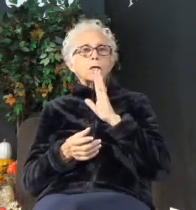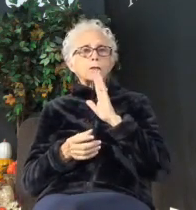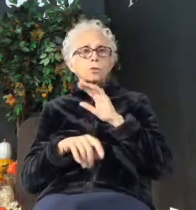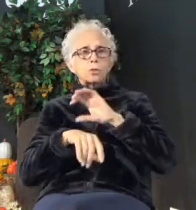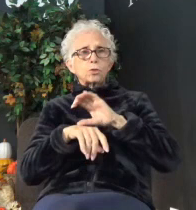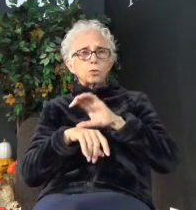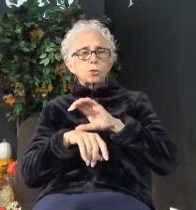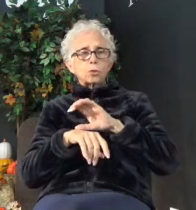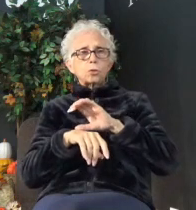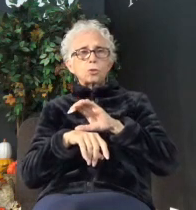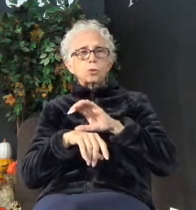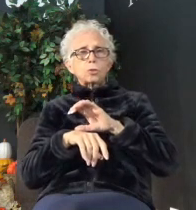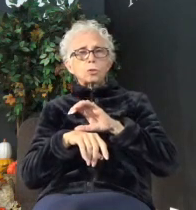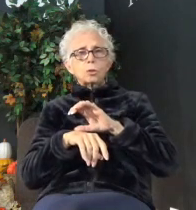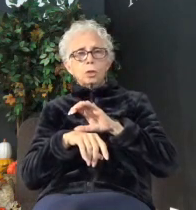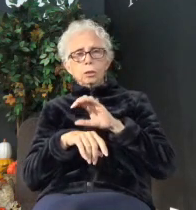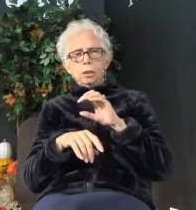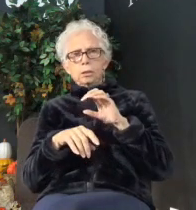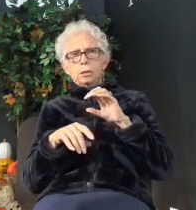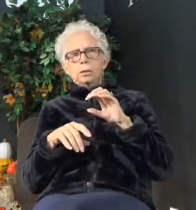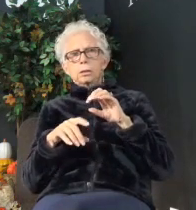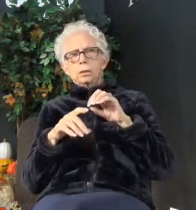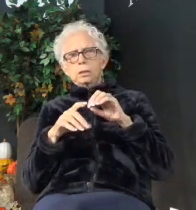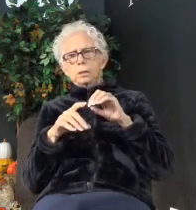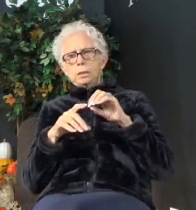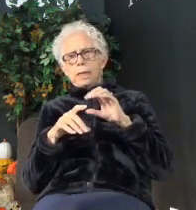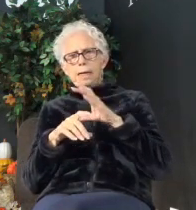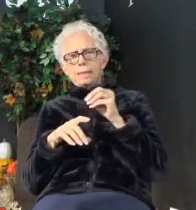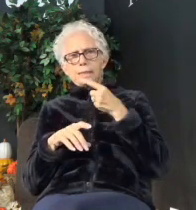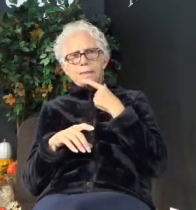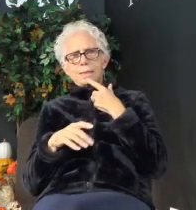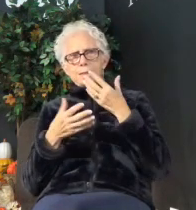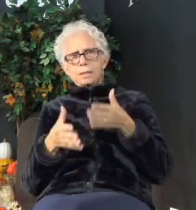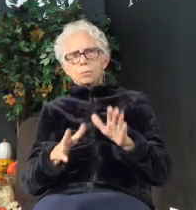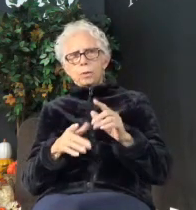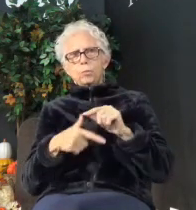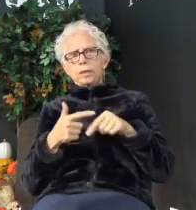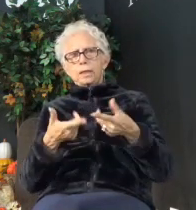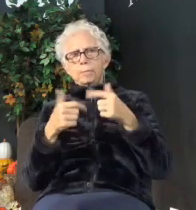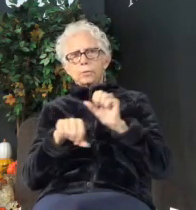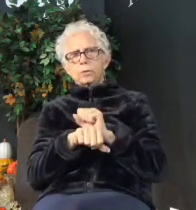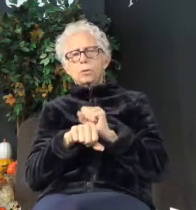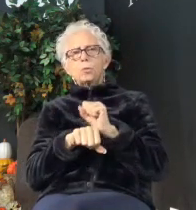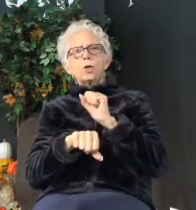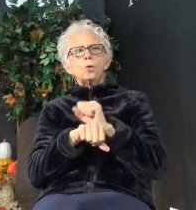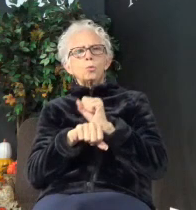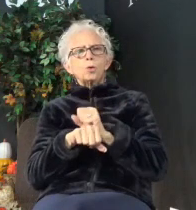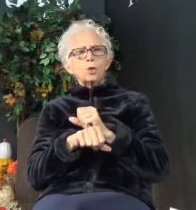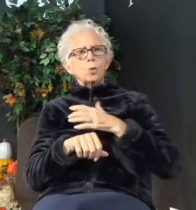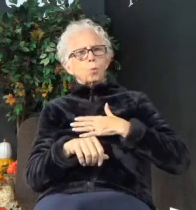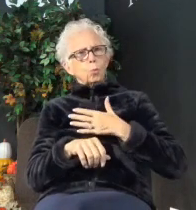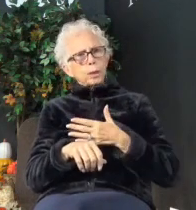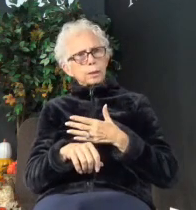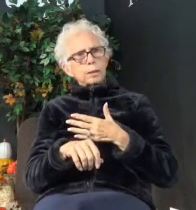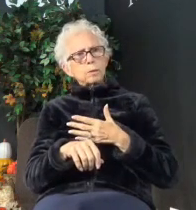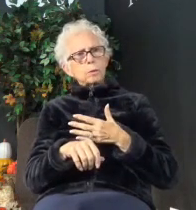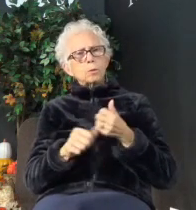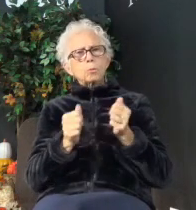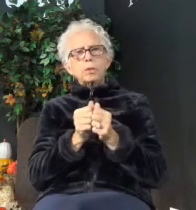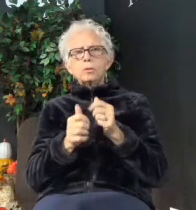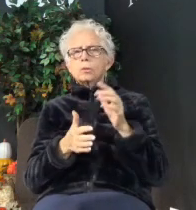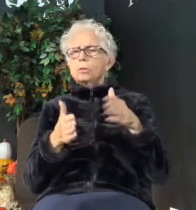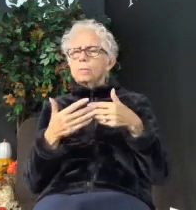in Colossae this way when it comes to work. He said, work willingly at whatever you do,